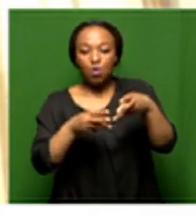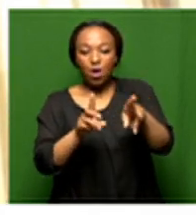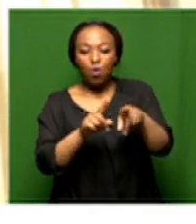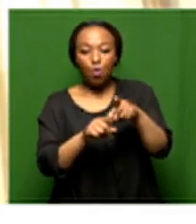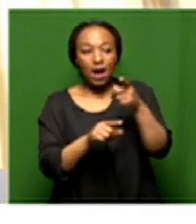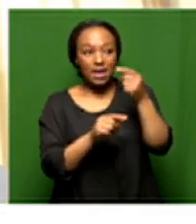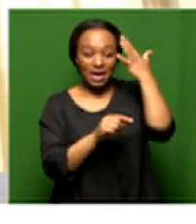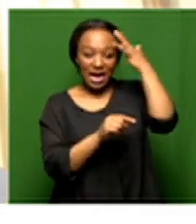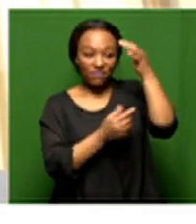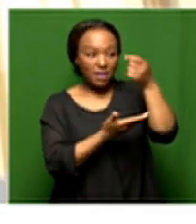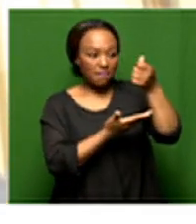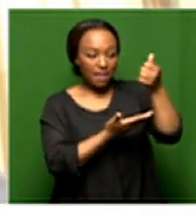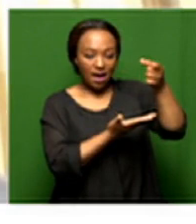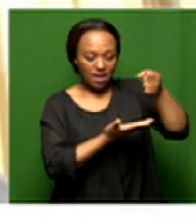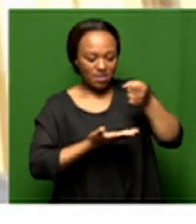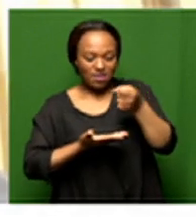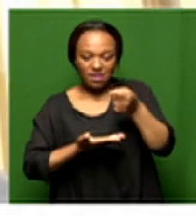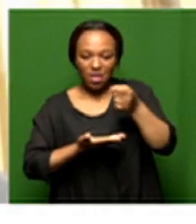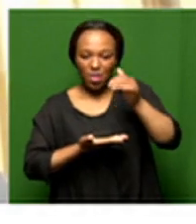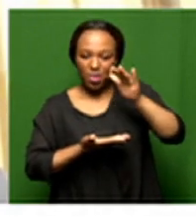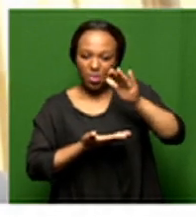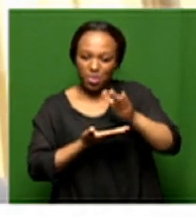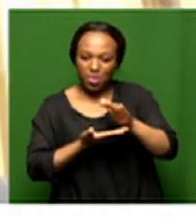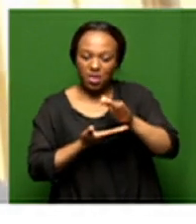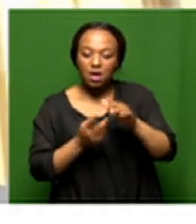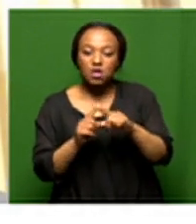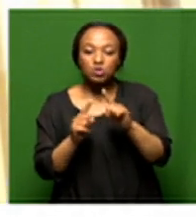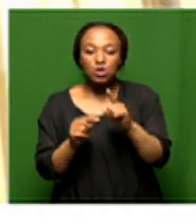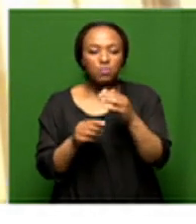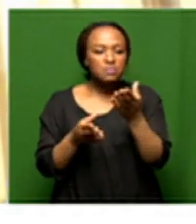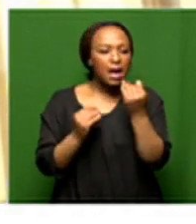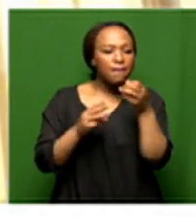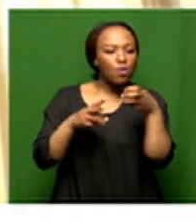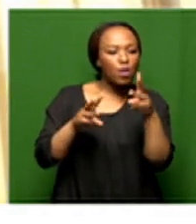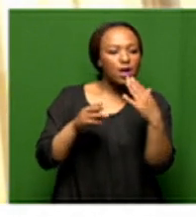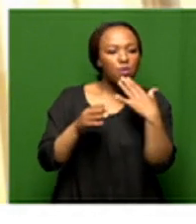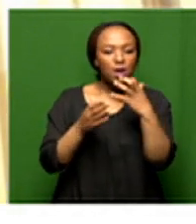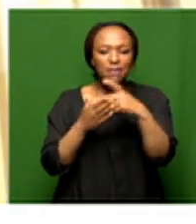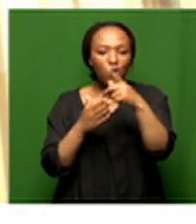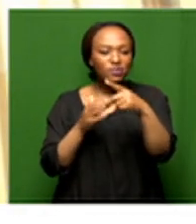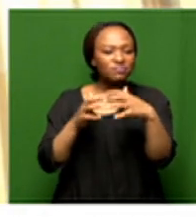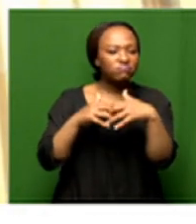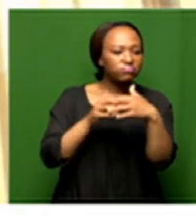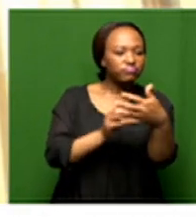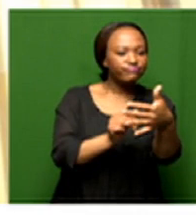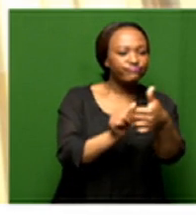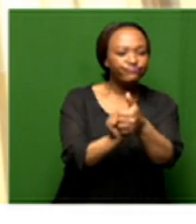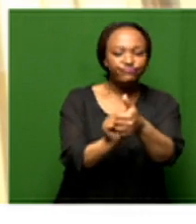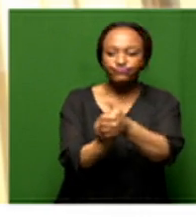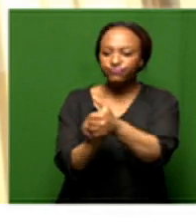diminished so you need to be introducing as we are proposing issues like project bonds we need to go into